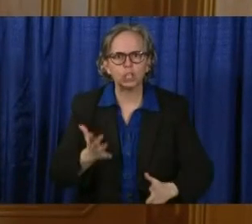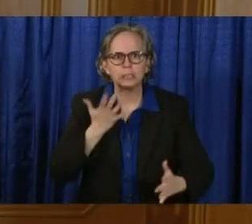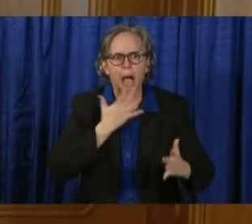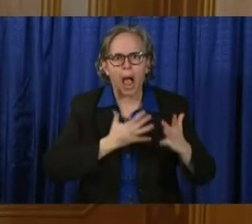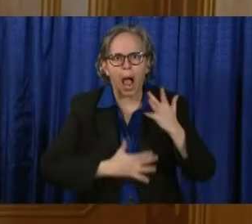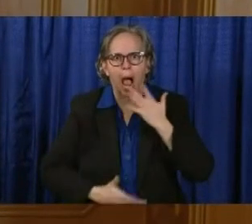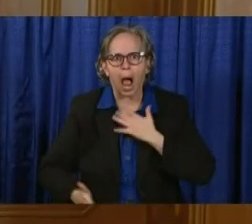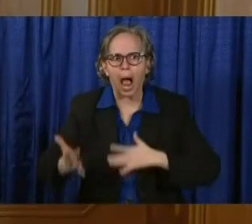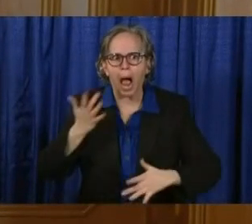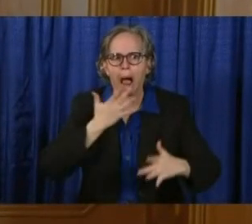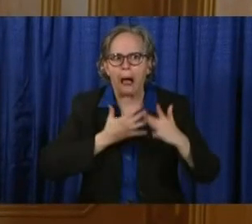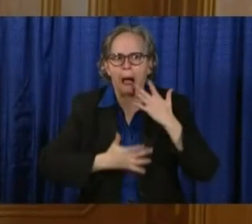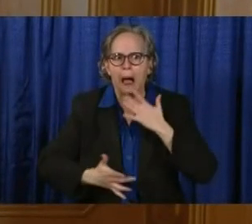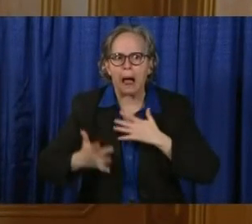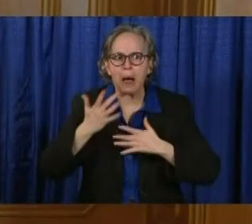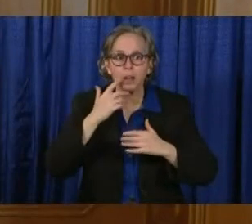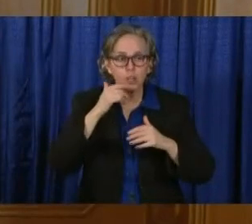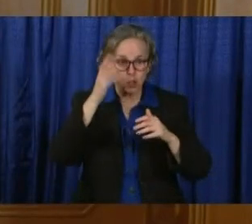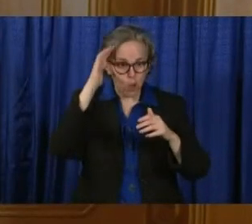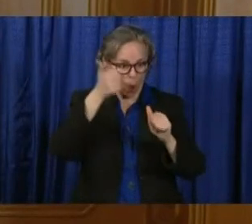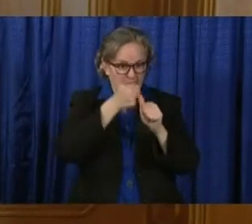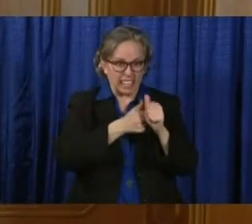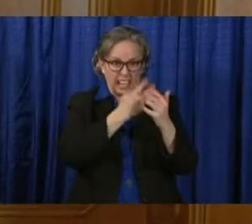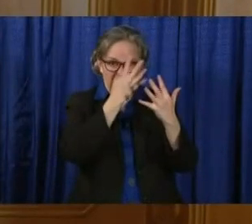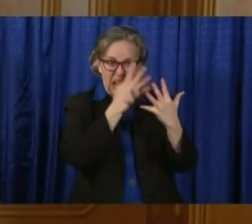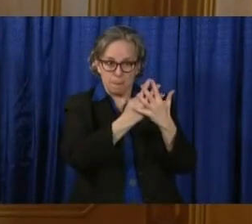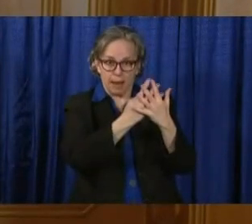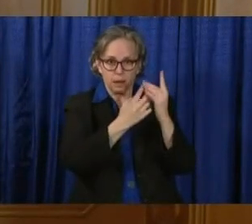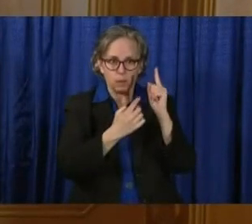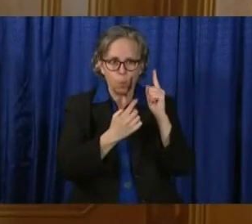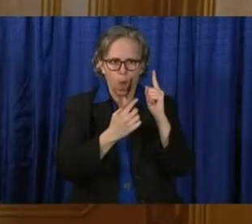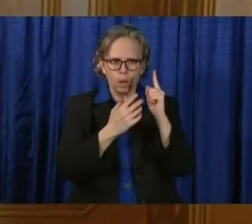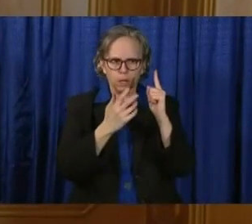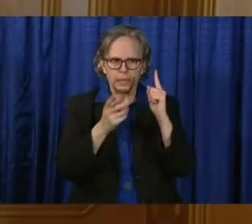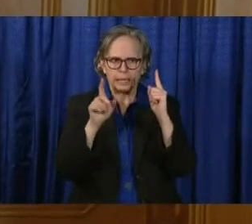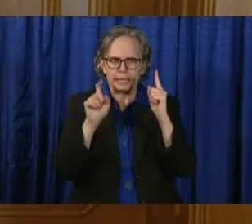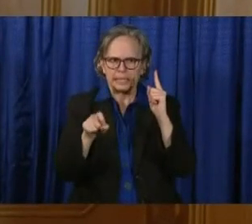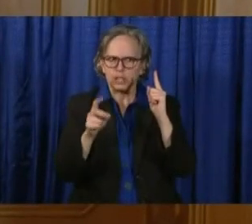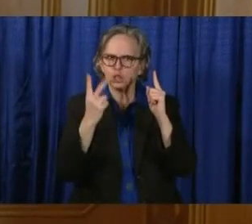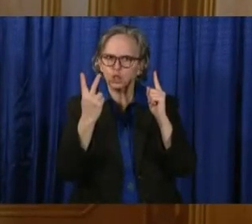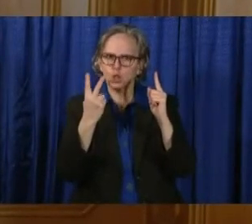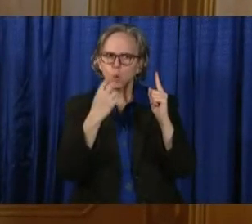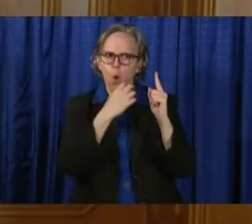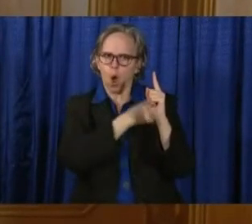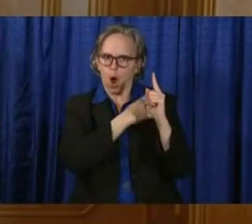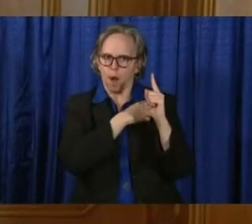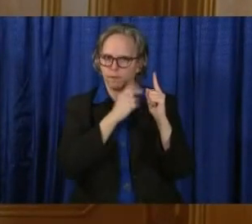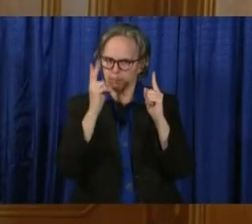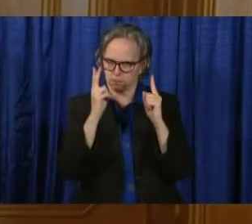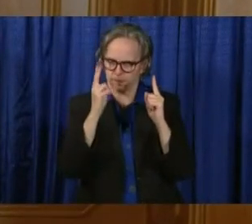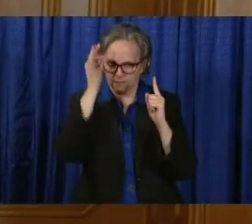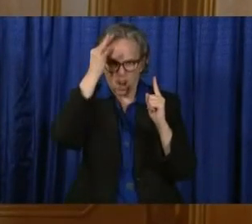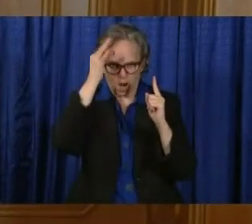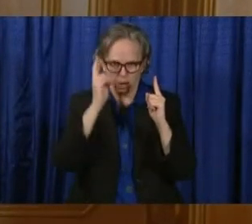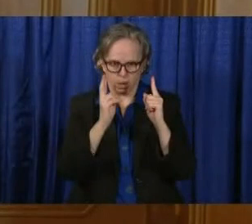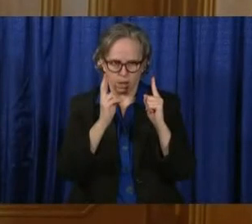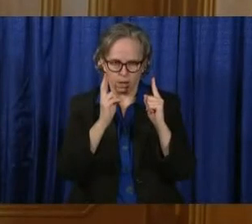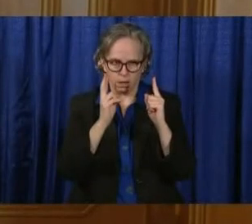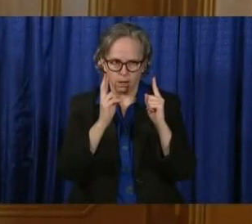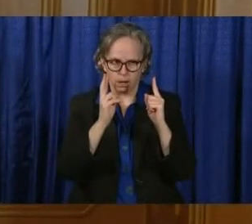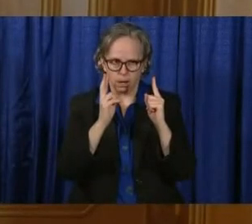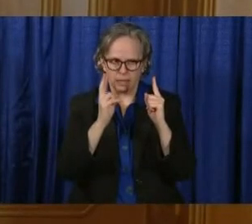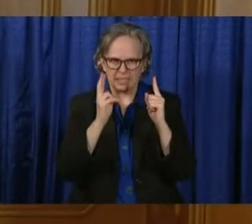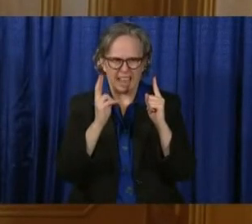they need two federal guards standing watch. And some of these prisoners are now out in the community at these